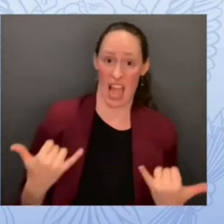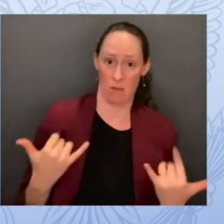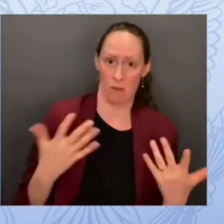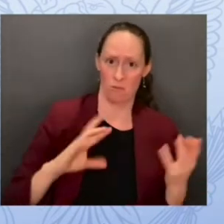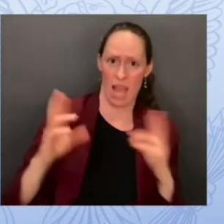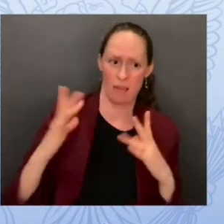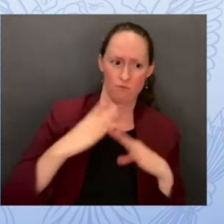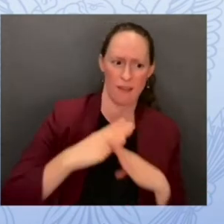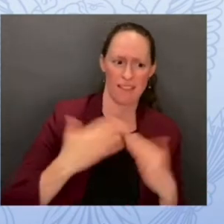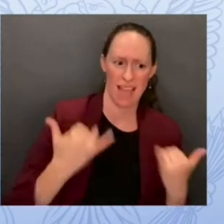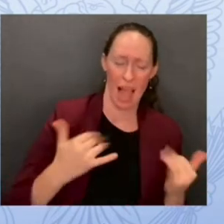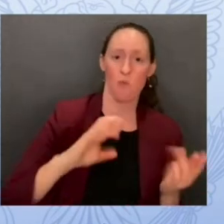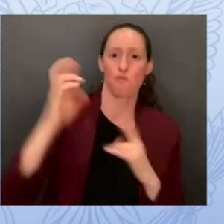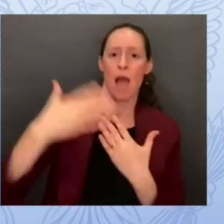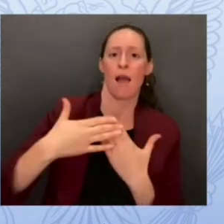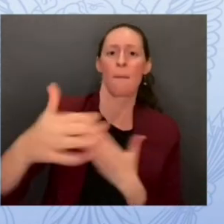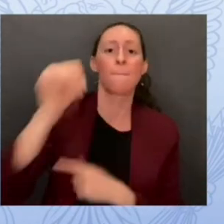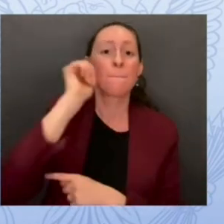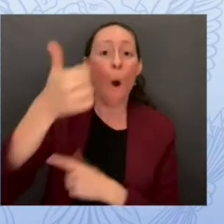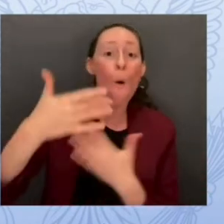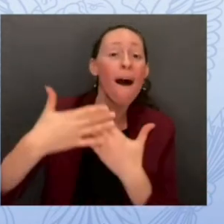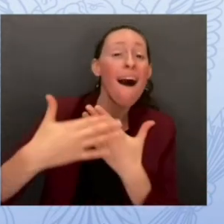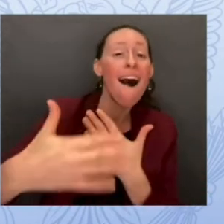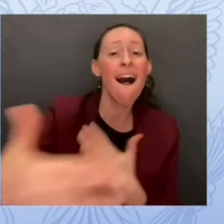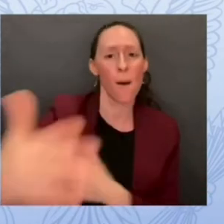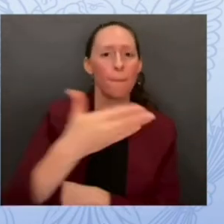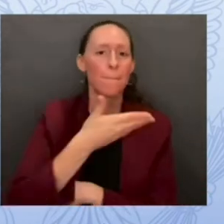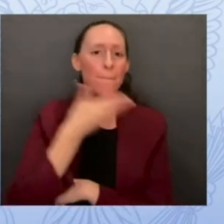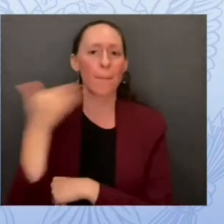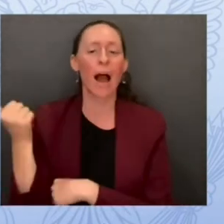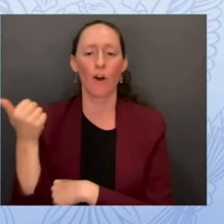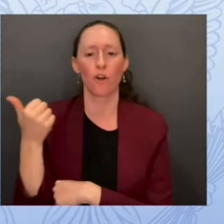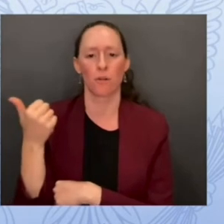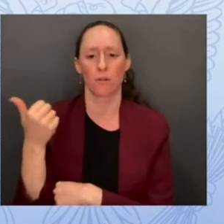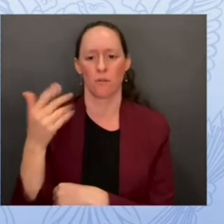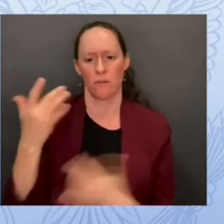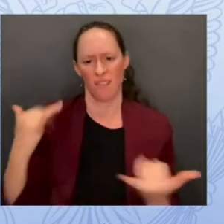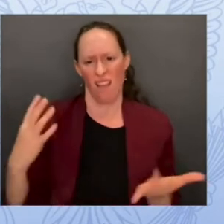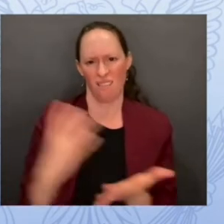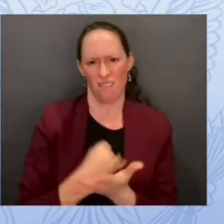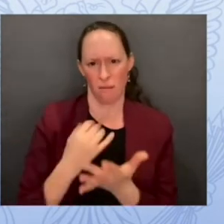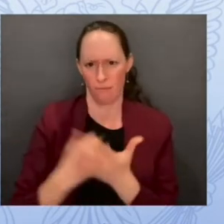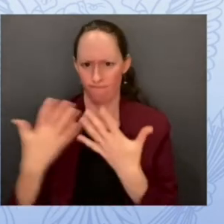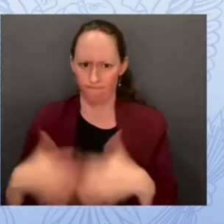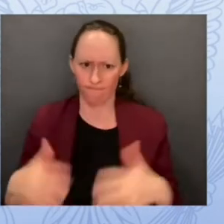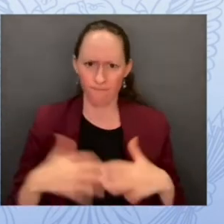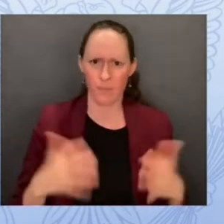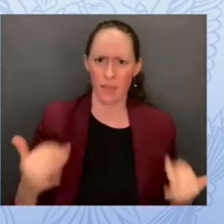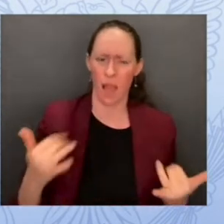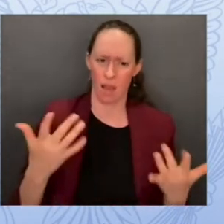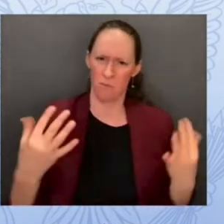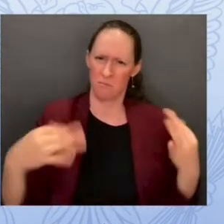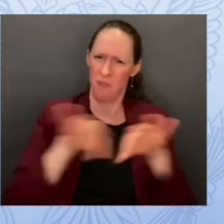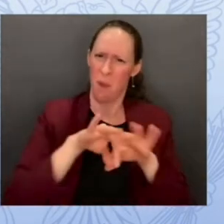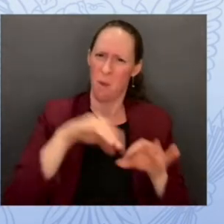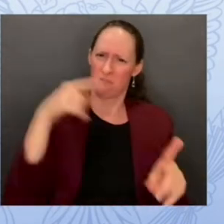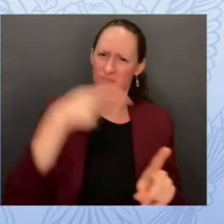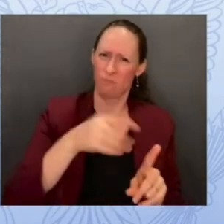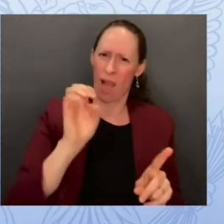more time on what really matters, the education and well-being of our students. I join